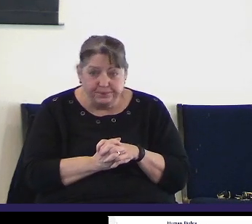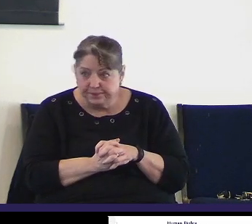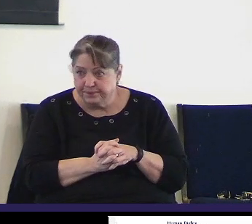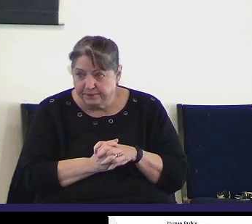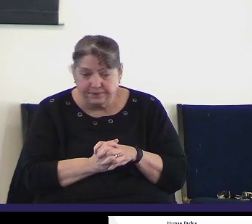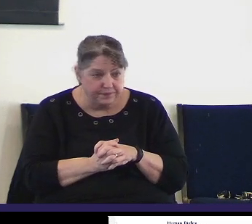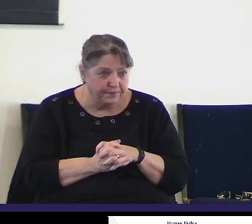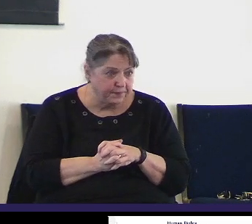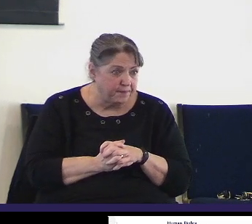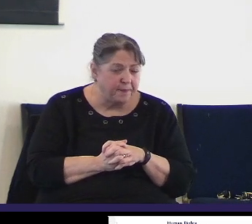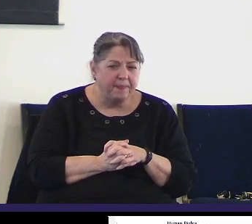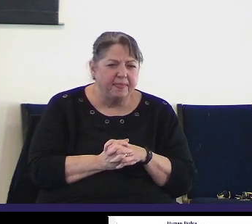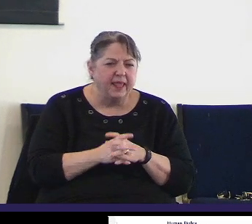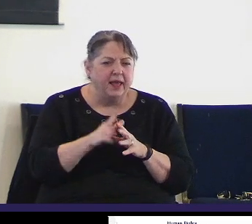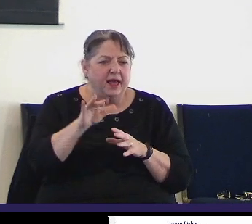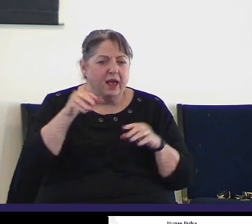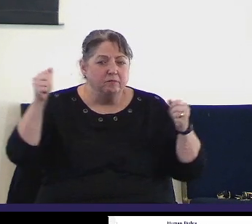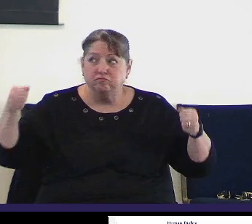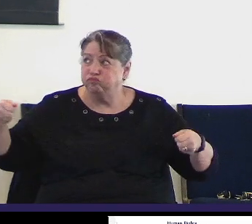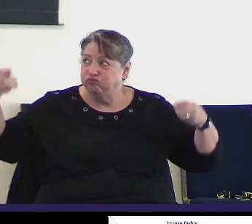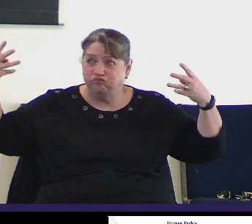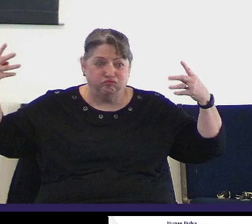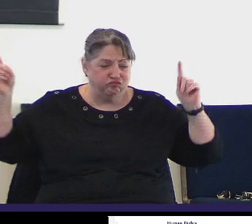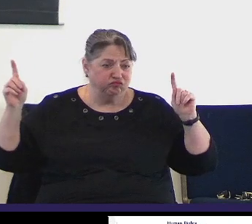I want us to notice up on the screen